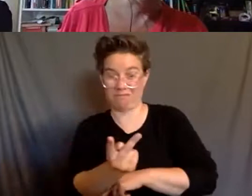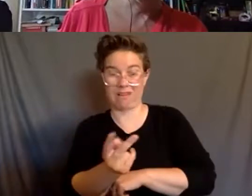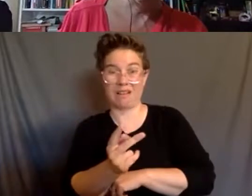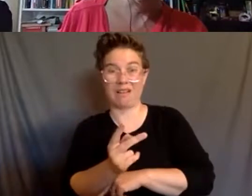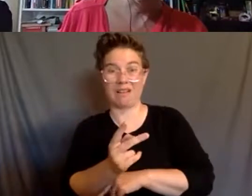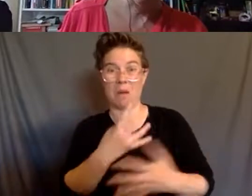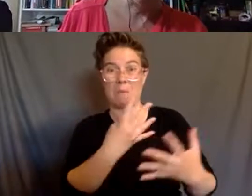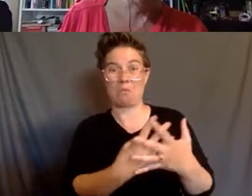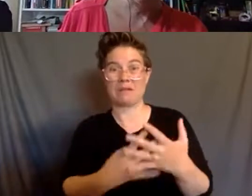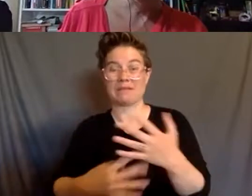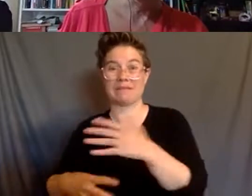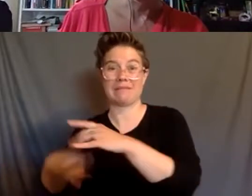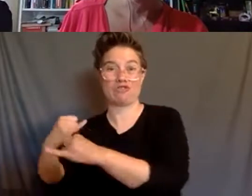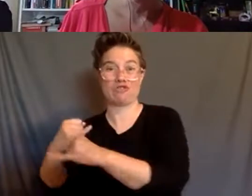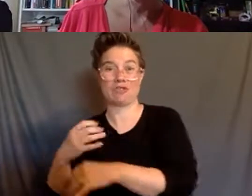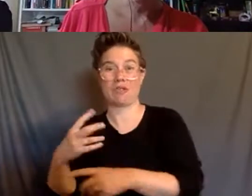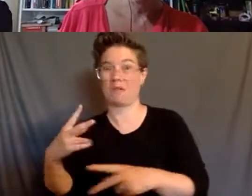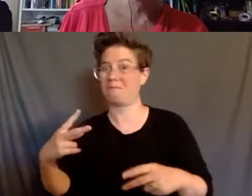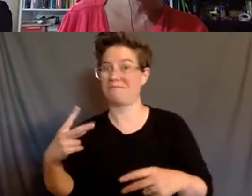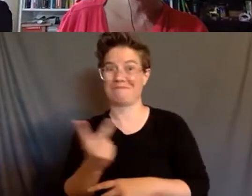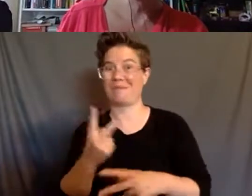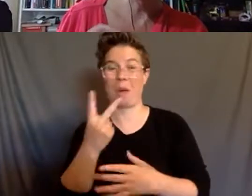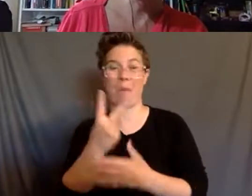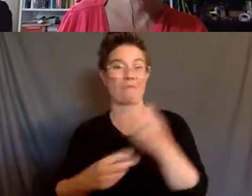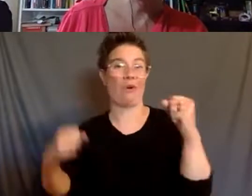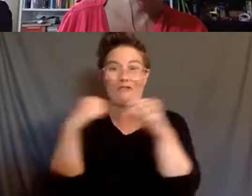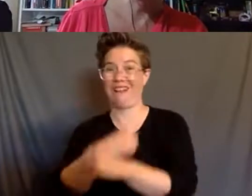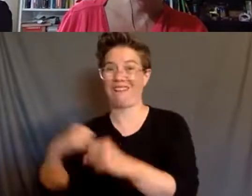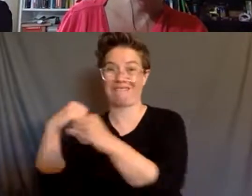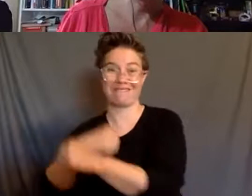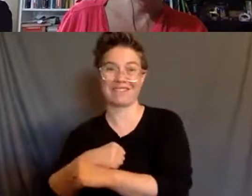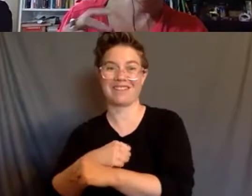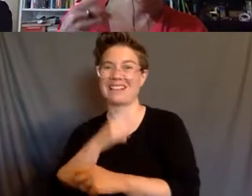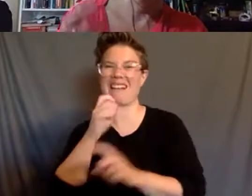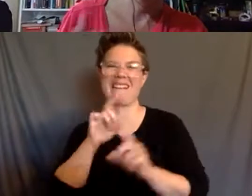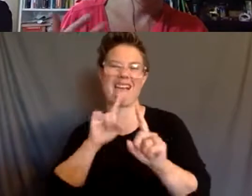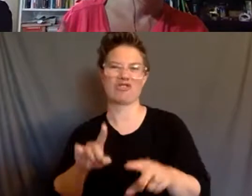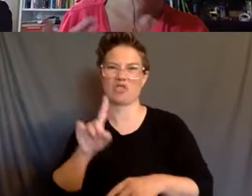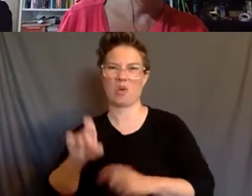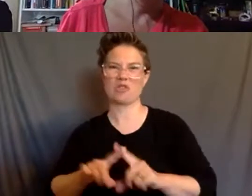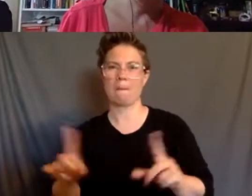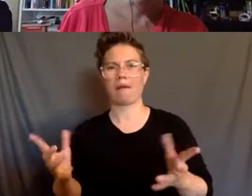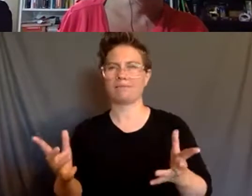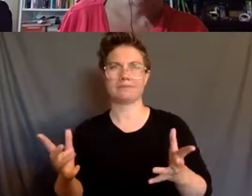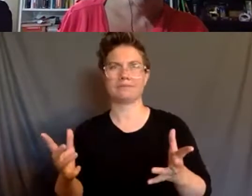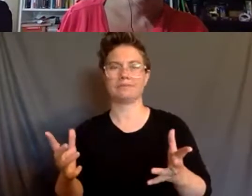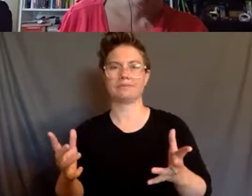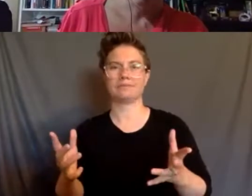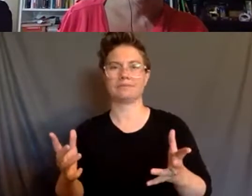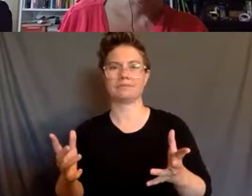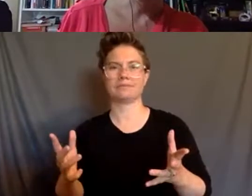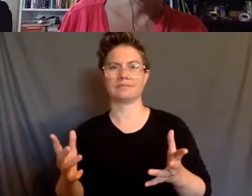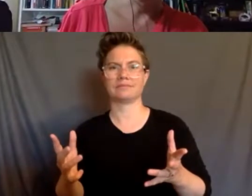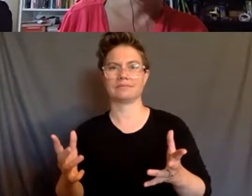in both arenas. Um, so this is not to answer the question, but just, you know, kind of um, affirming